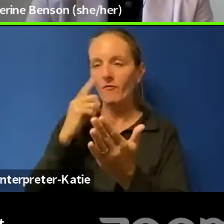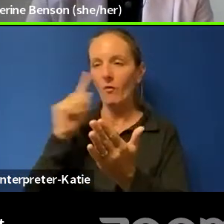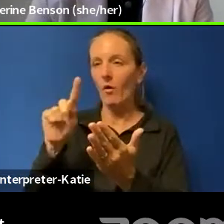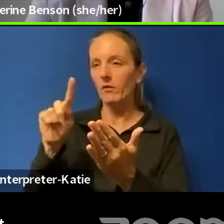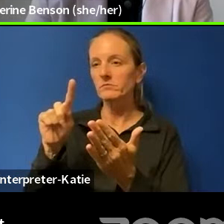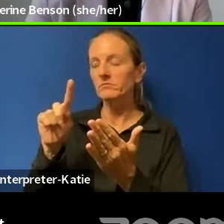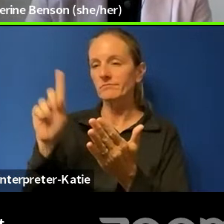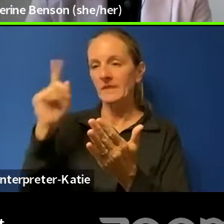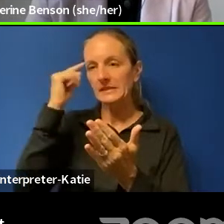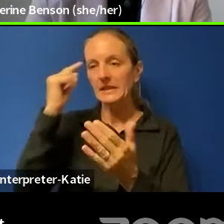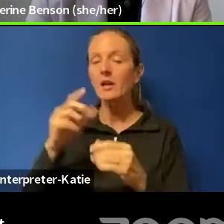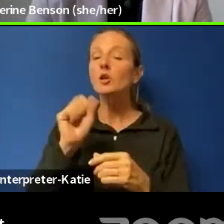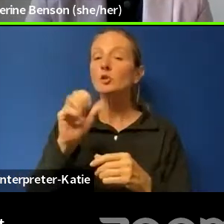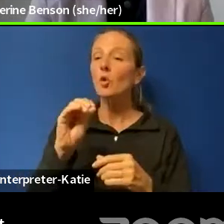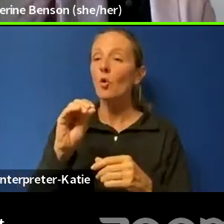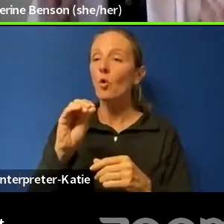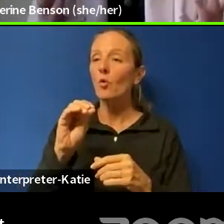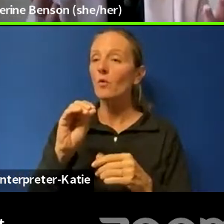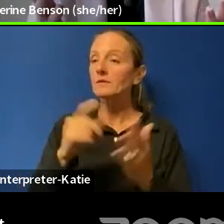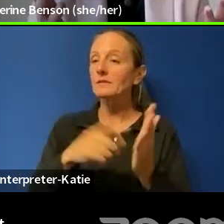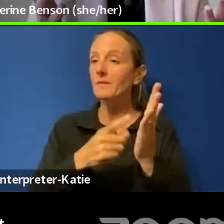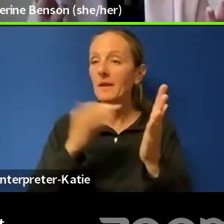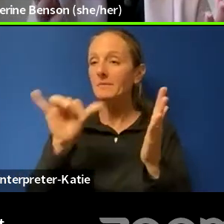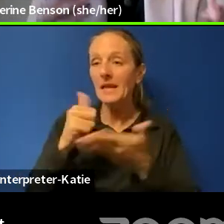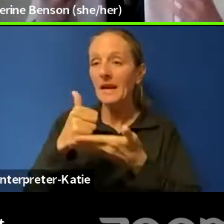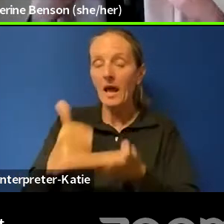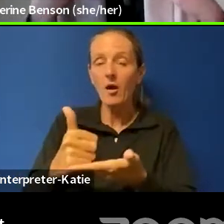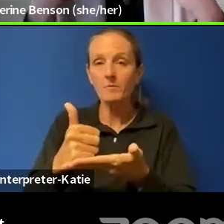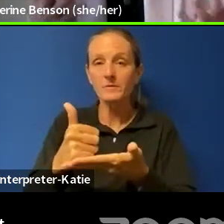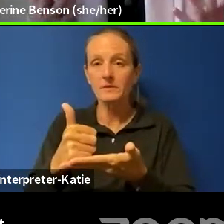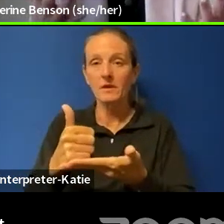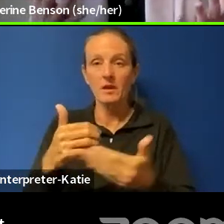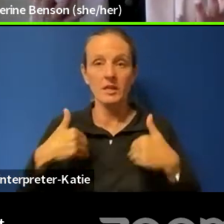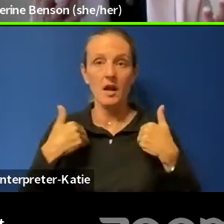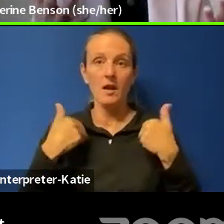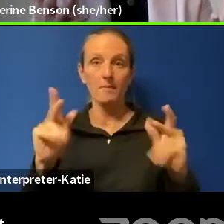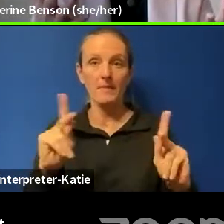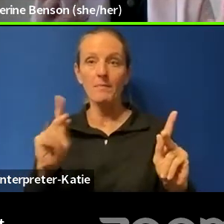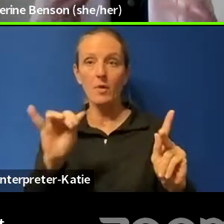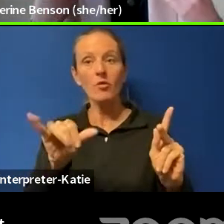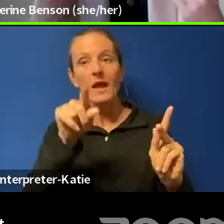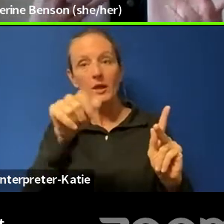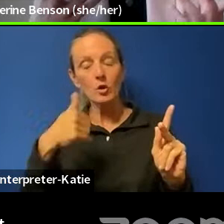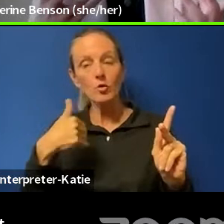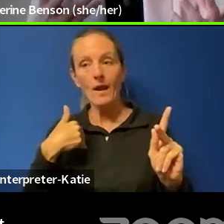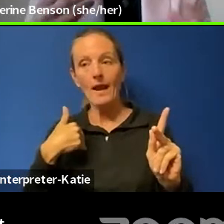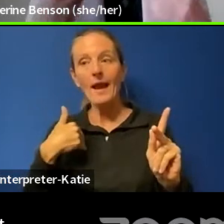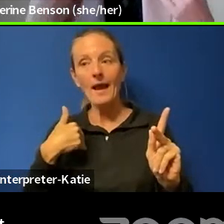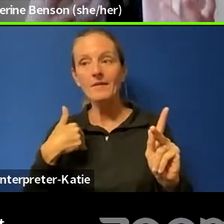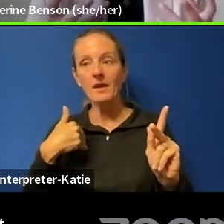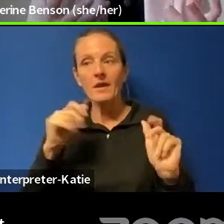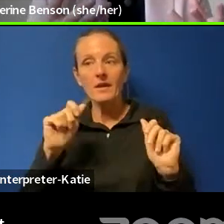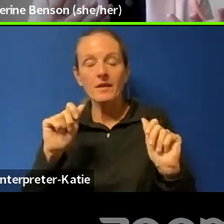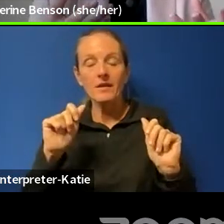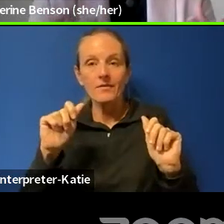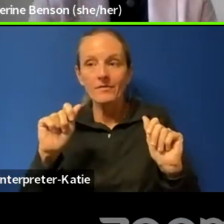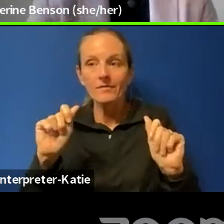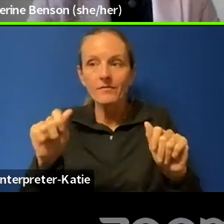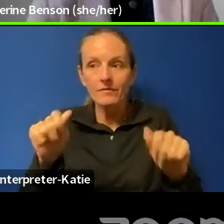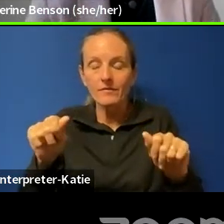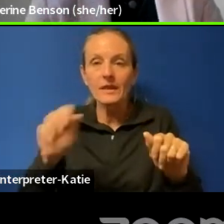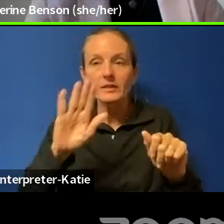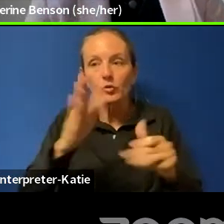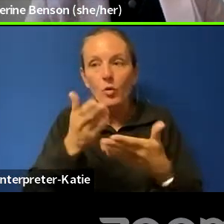is sometimes, uh, really helpful for young people to know that you have always the capacity to reach out for advocates. Is advocates